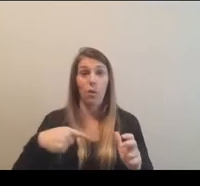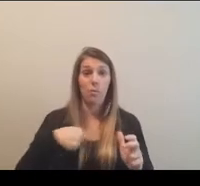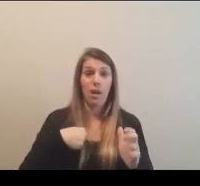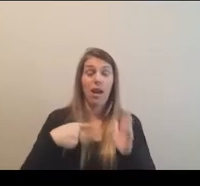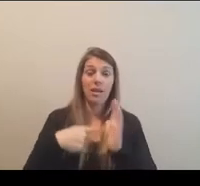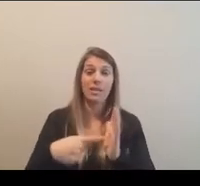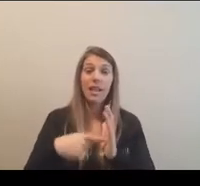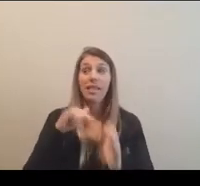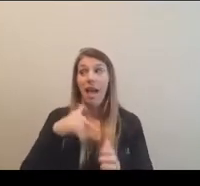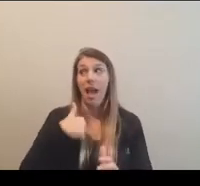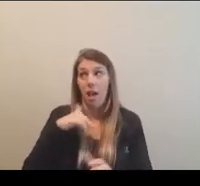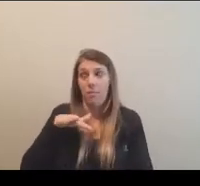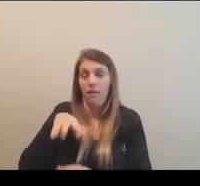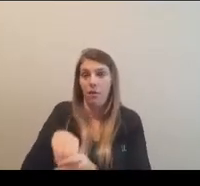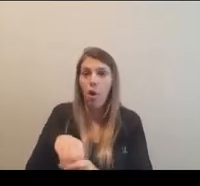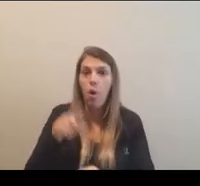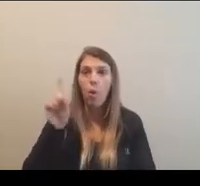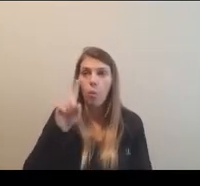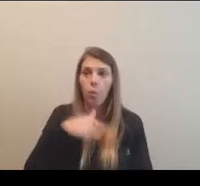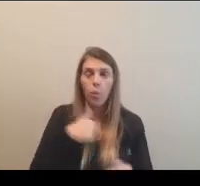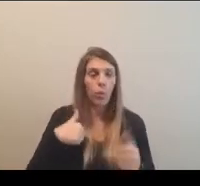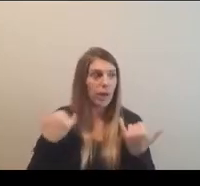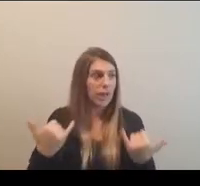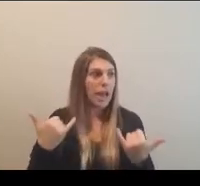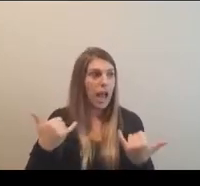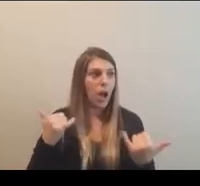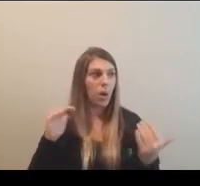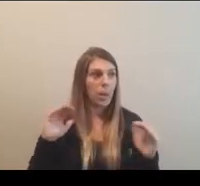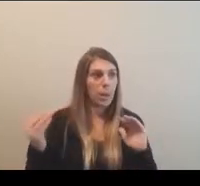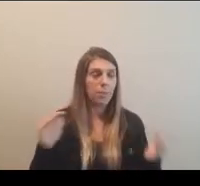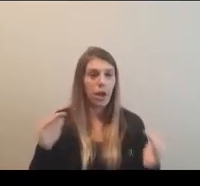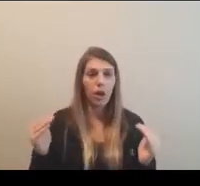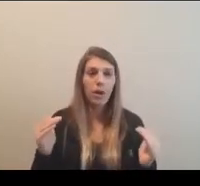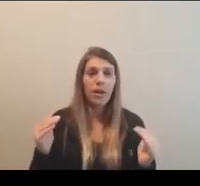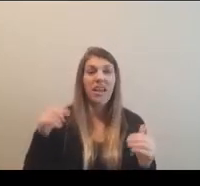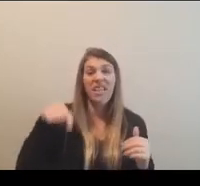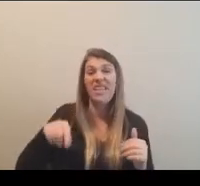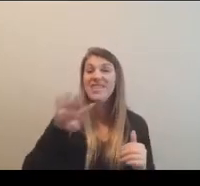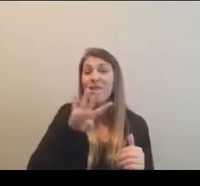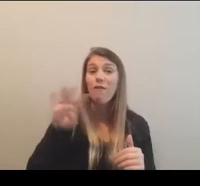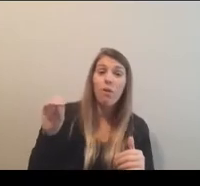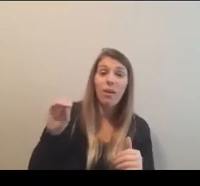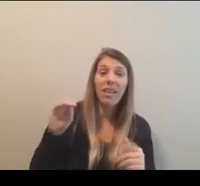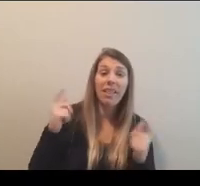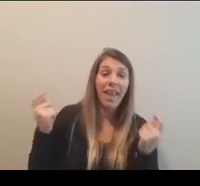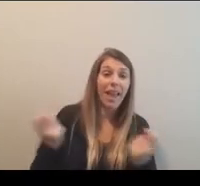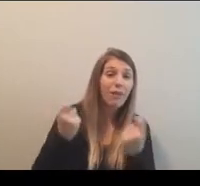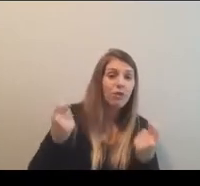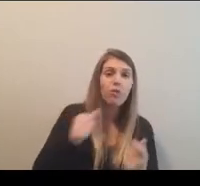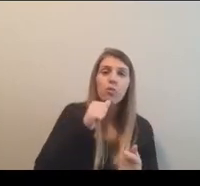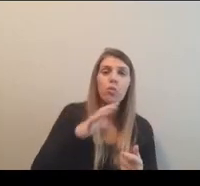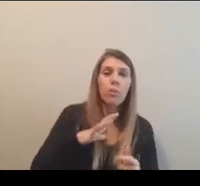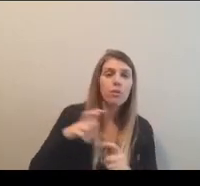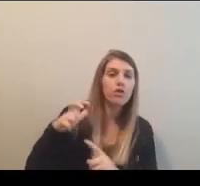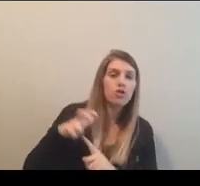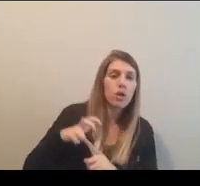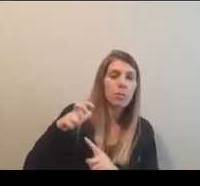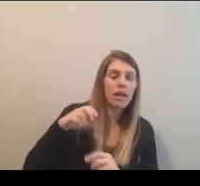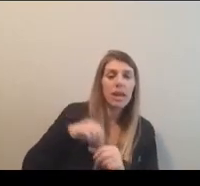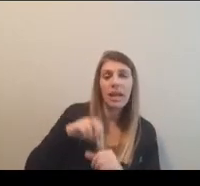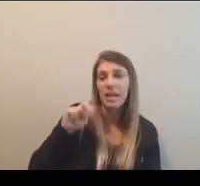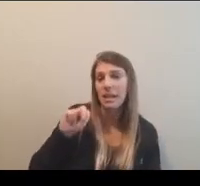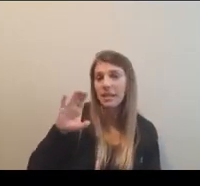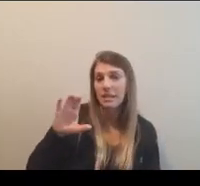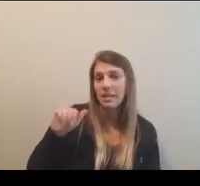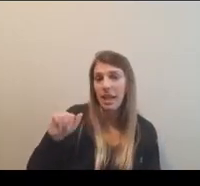highly engaged of where we are at comparatively. This is the 40th anniversary of women's championships in the NCAA.